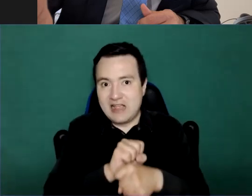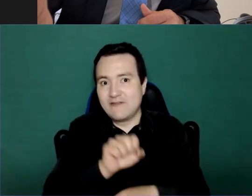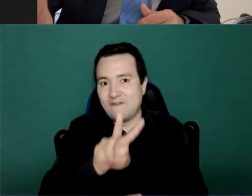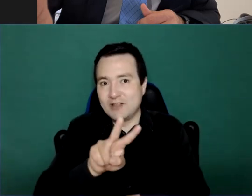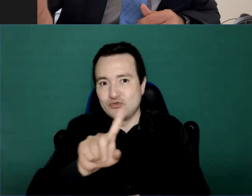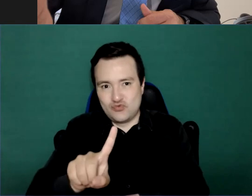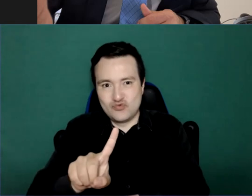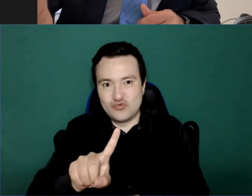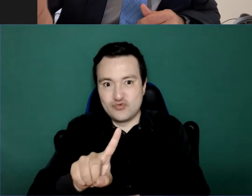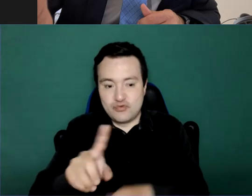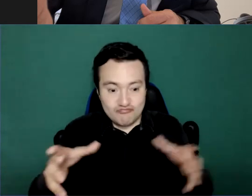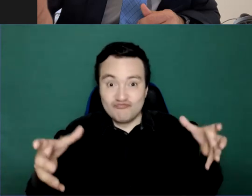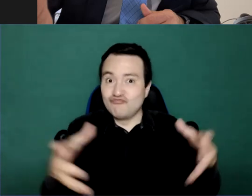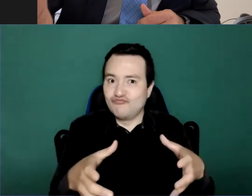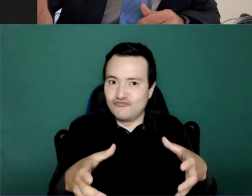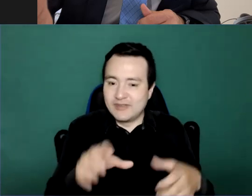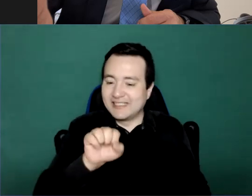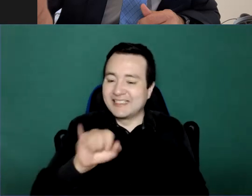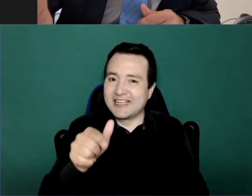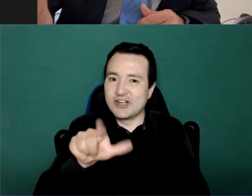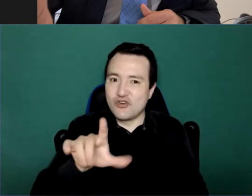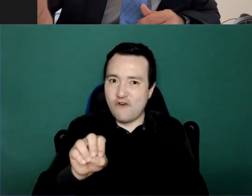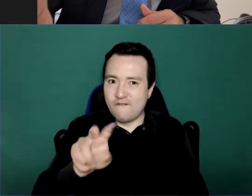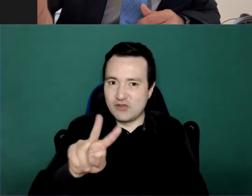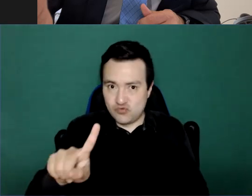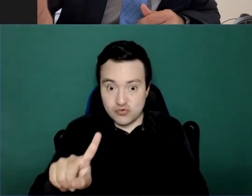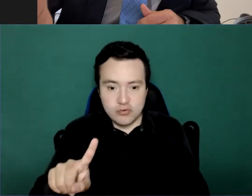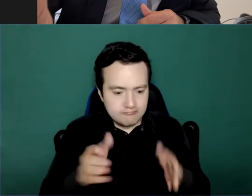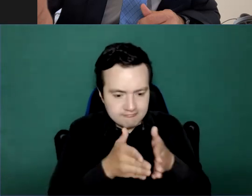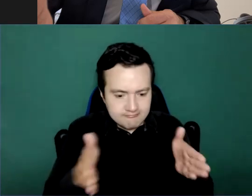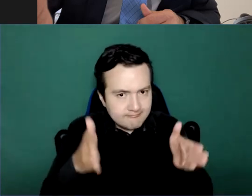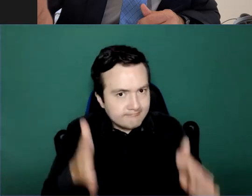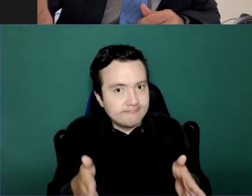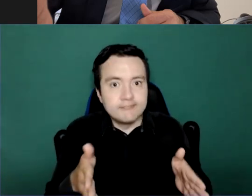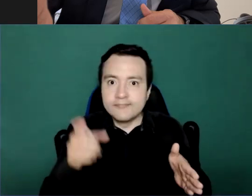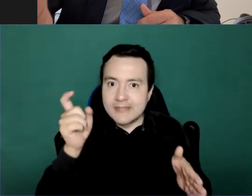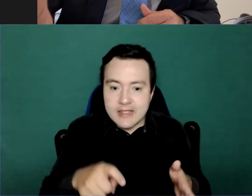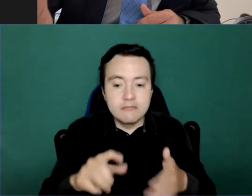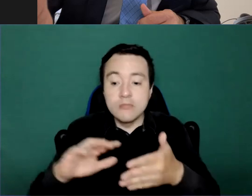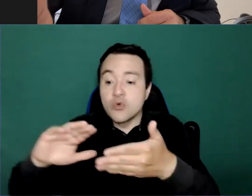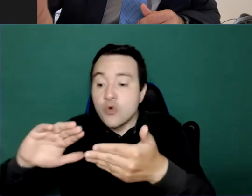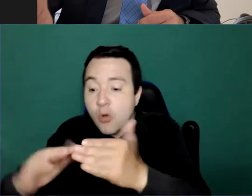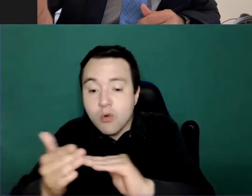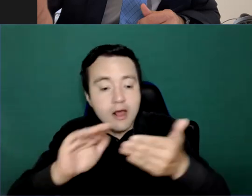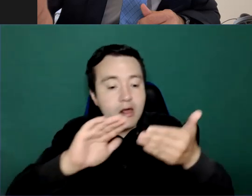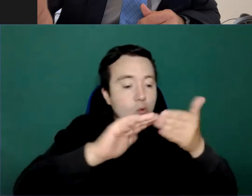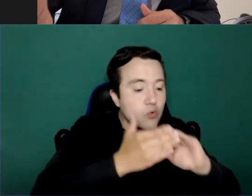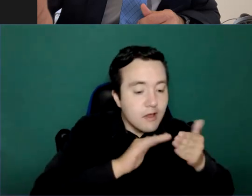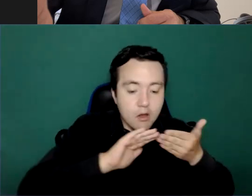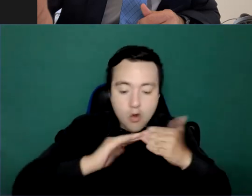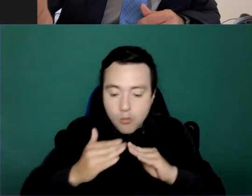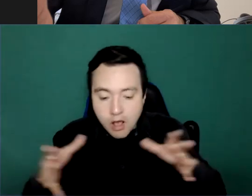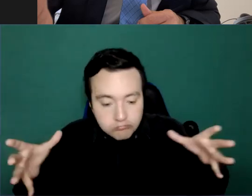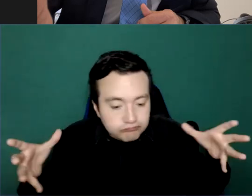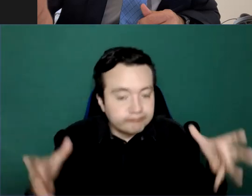and as I said before, they must be fully available and accessible so that persons with mental health conditions can fully exercise their human